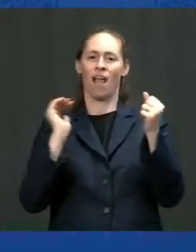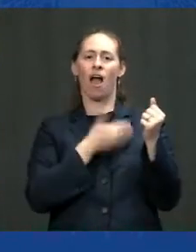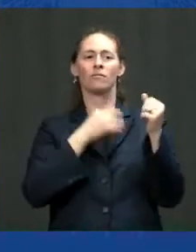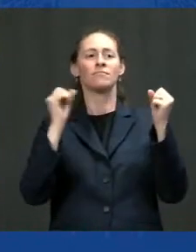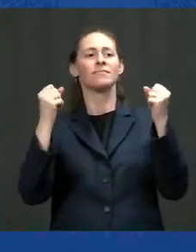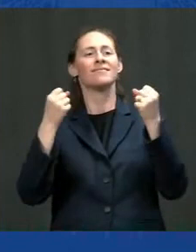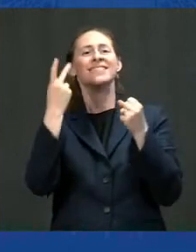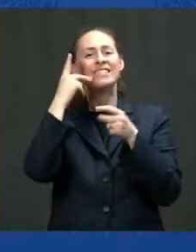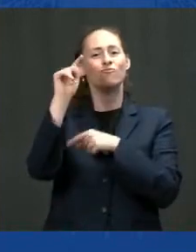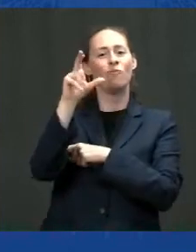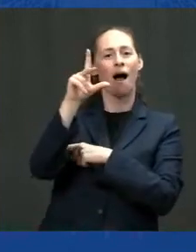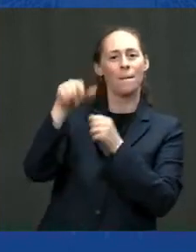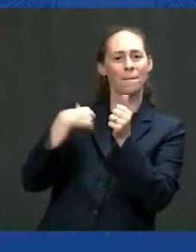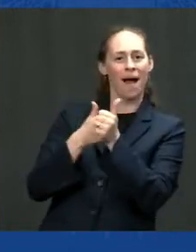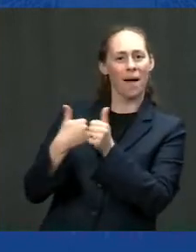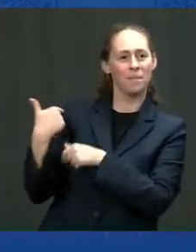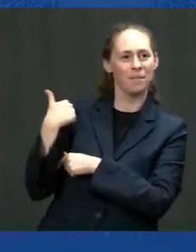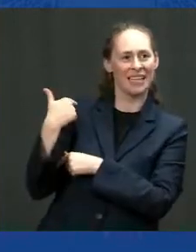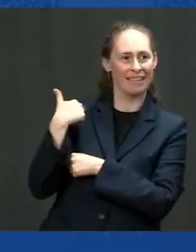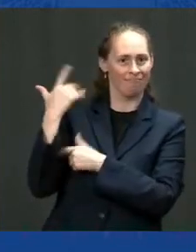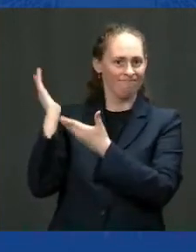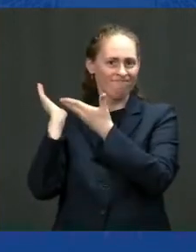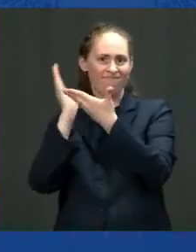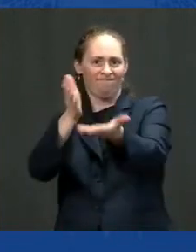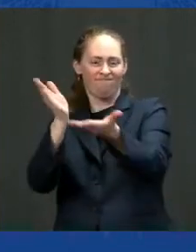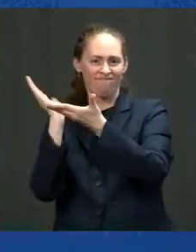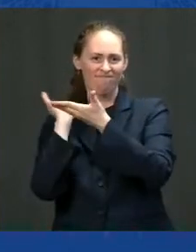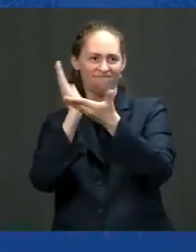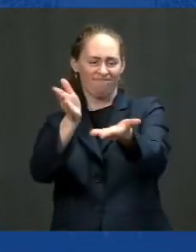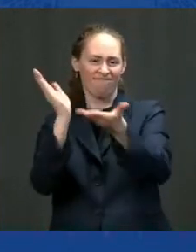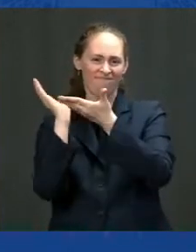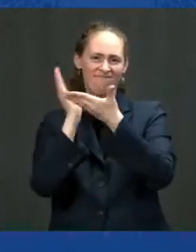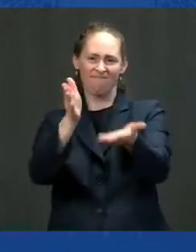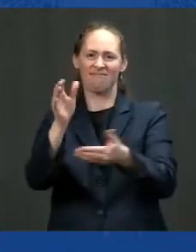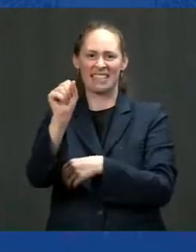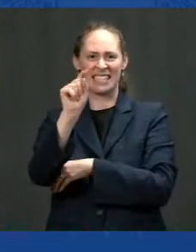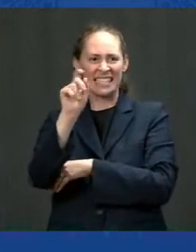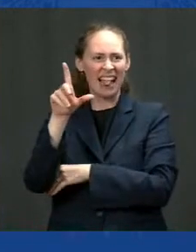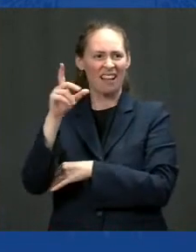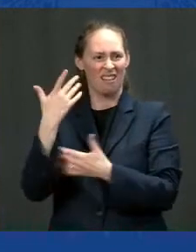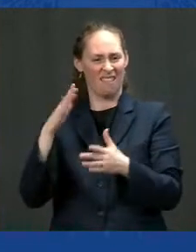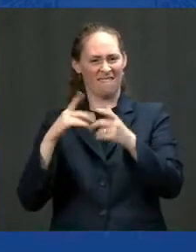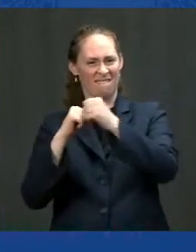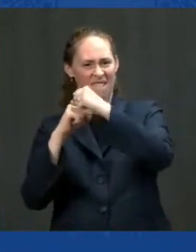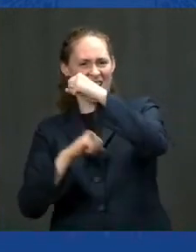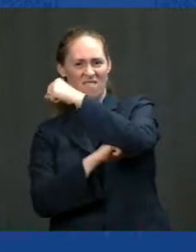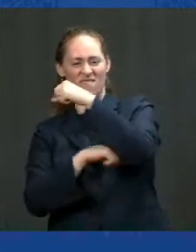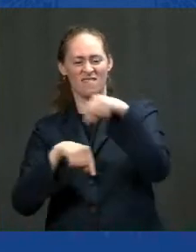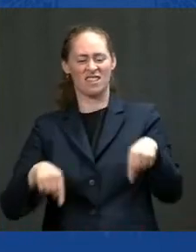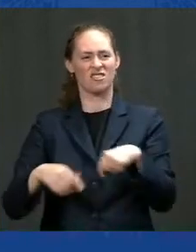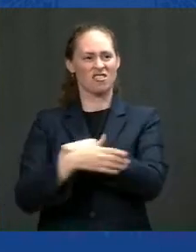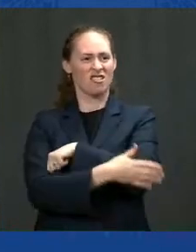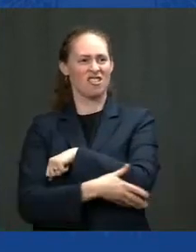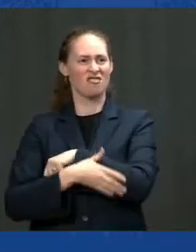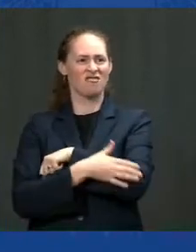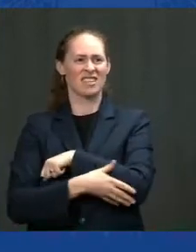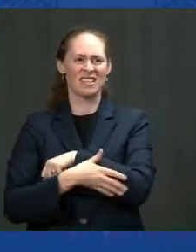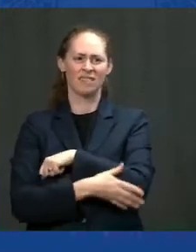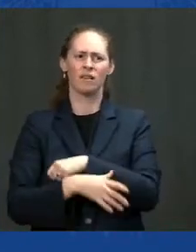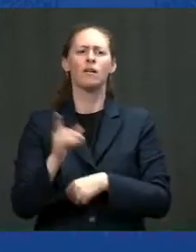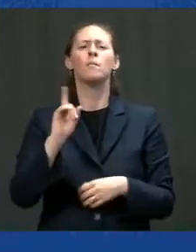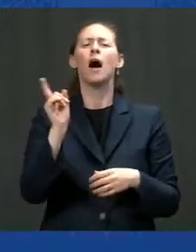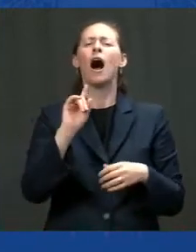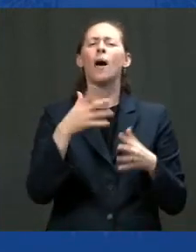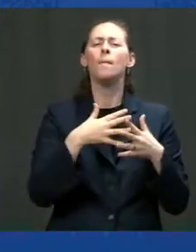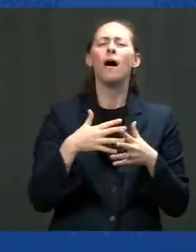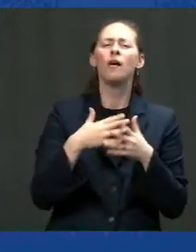to the workers who are the heart and soul and spine of this nation, American strength is here. It's in this region.